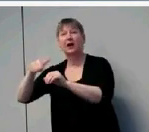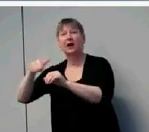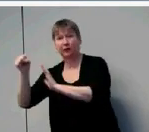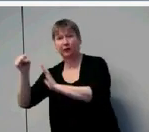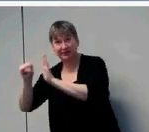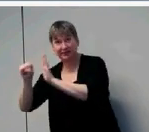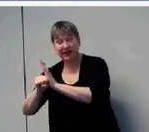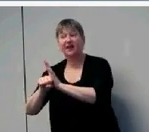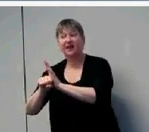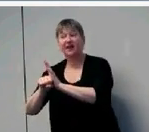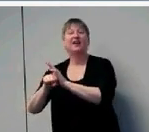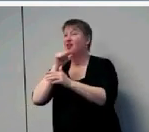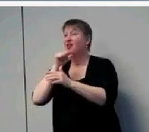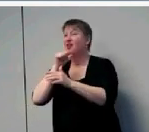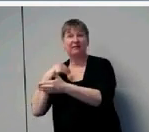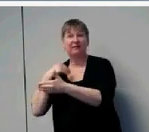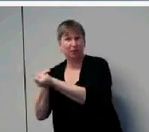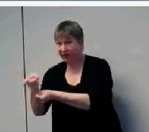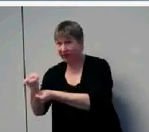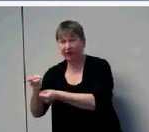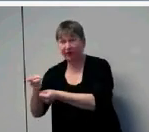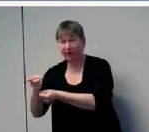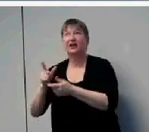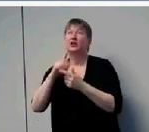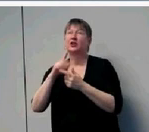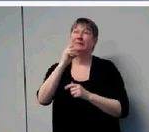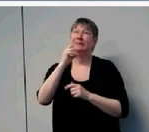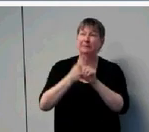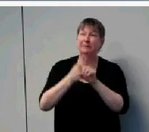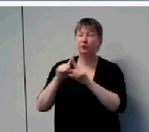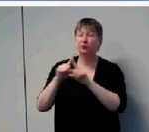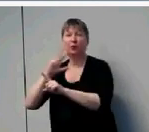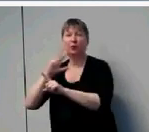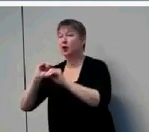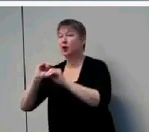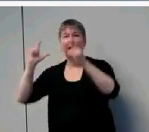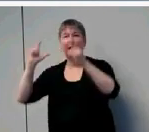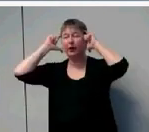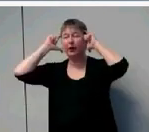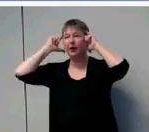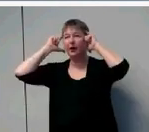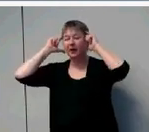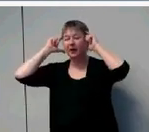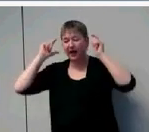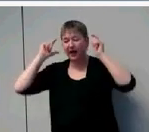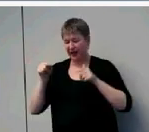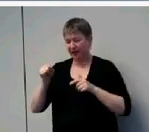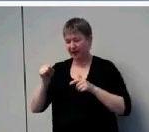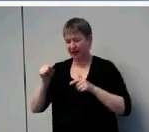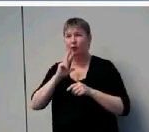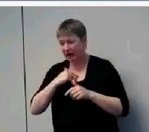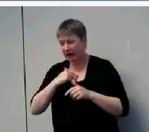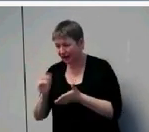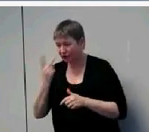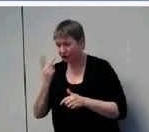wearing her hearing aids between 16 months and three years of age. She popped back up in my lab at three years of age